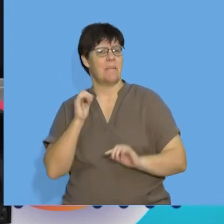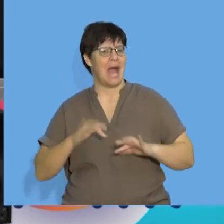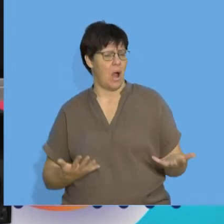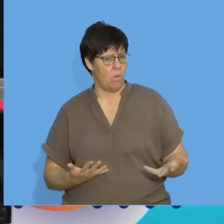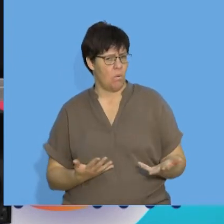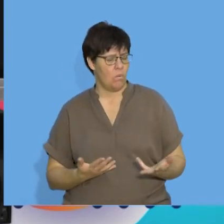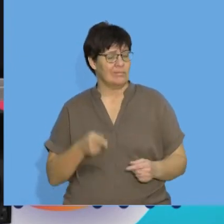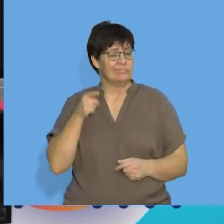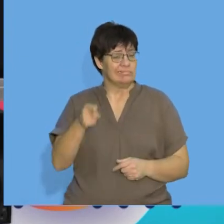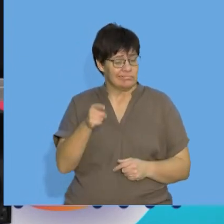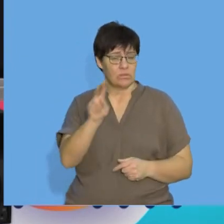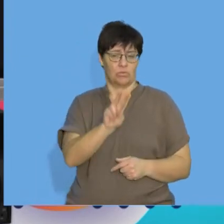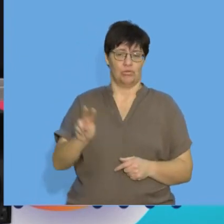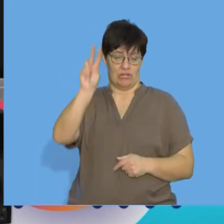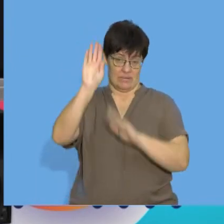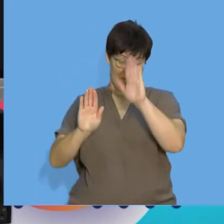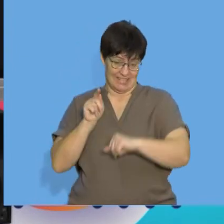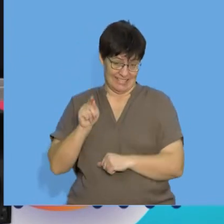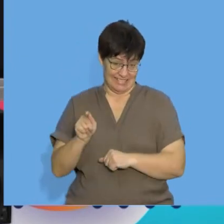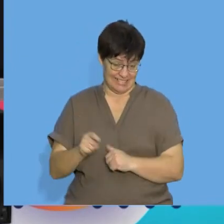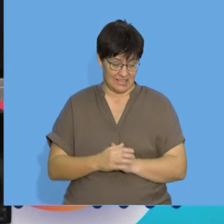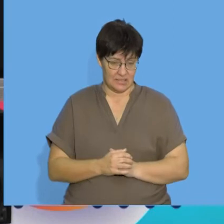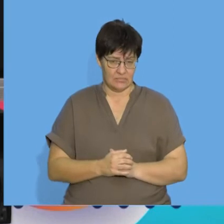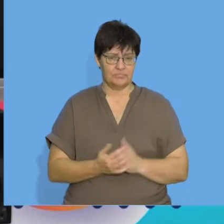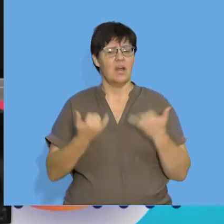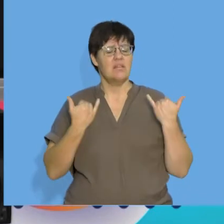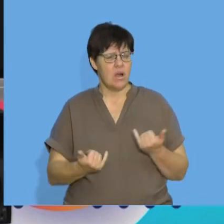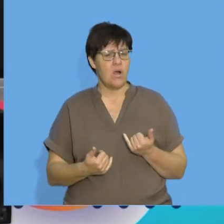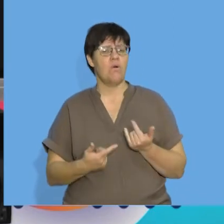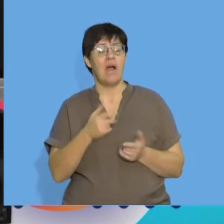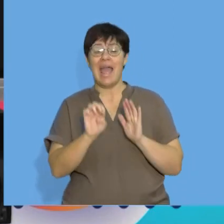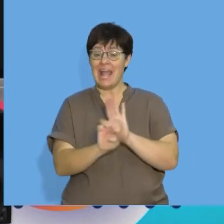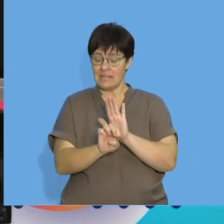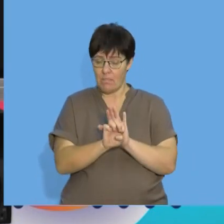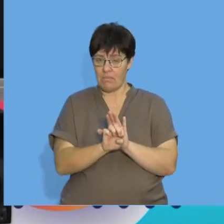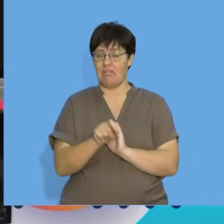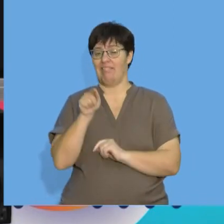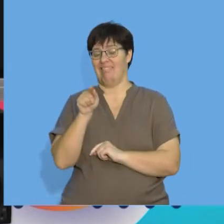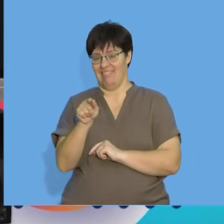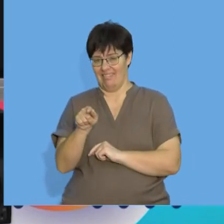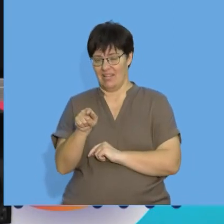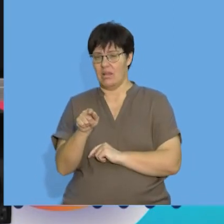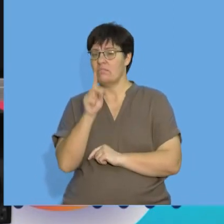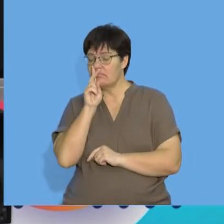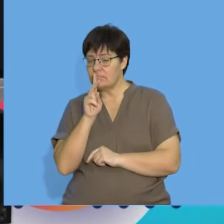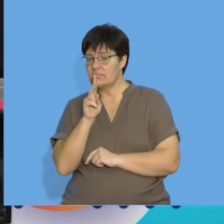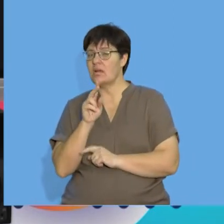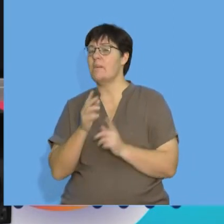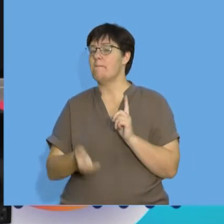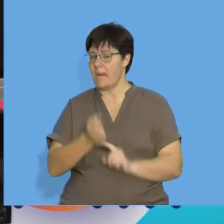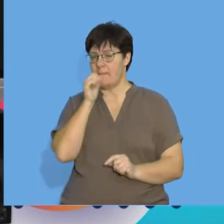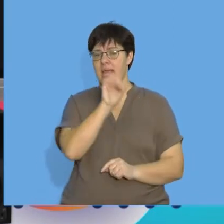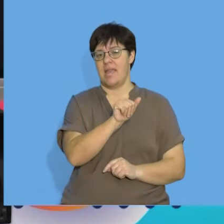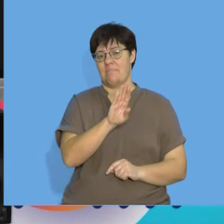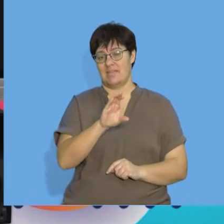quadratic pattern now we're going to look at some examples of quadratic patterns and we're going to find a b